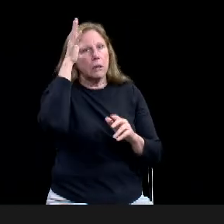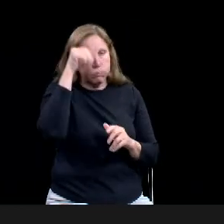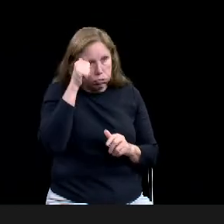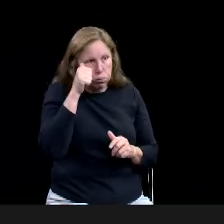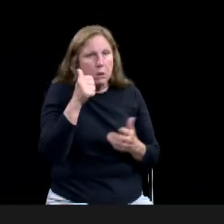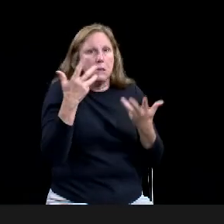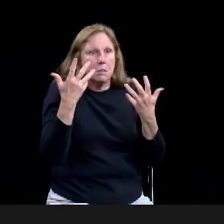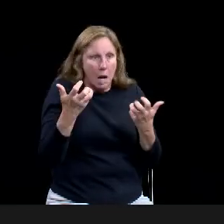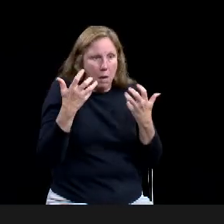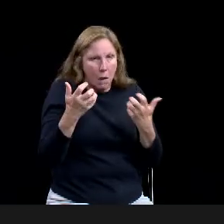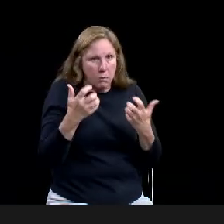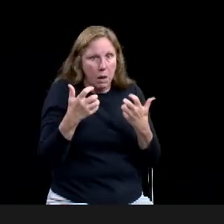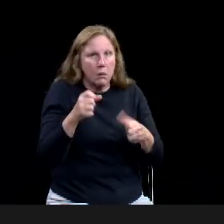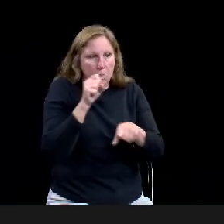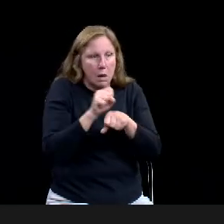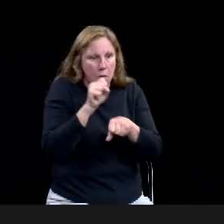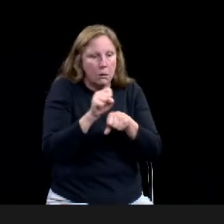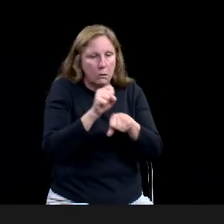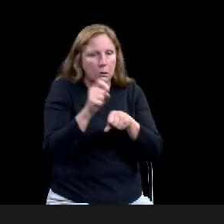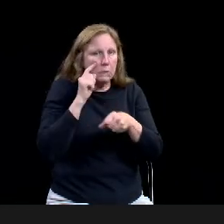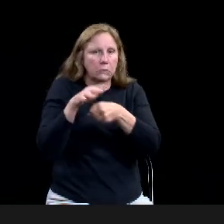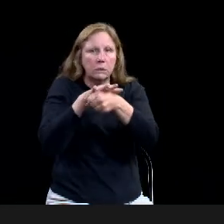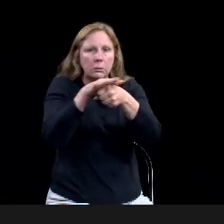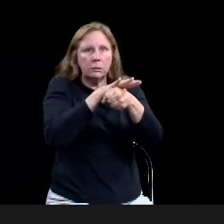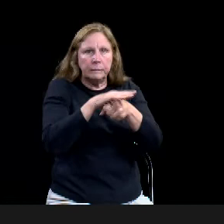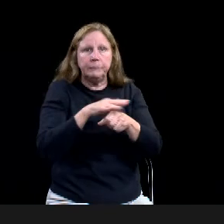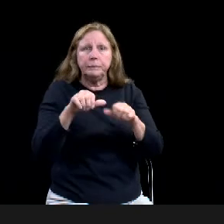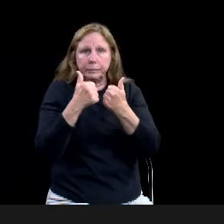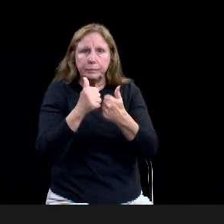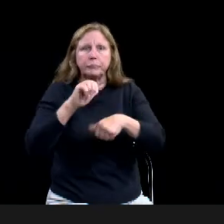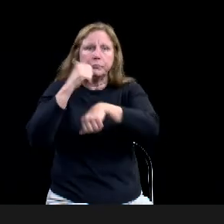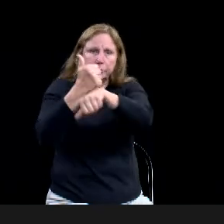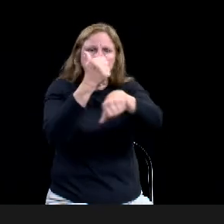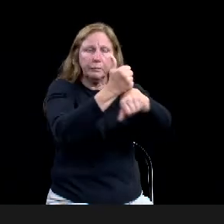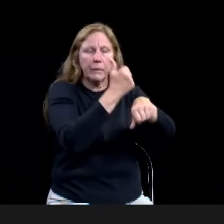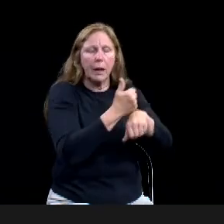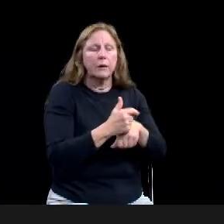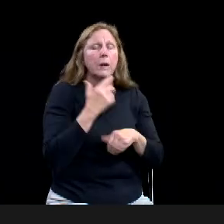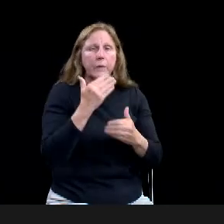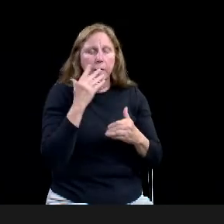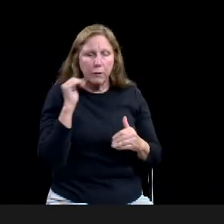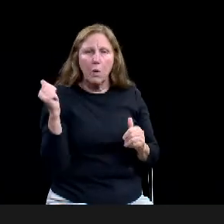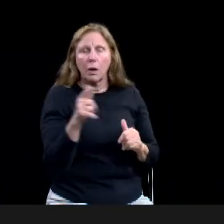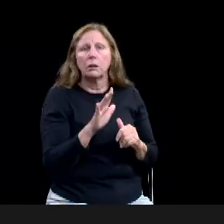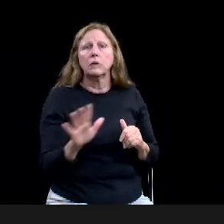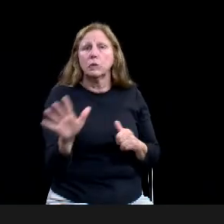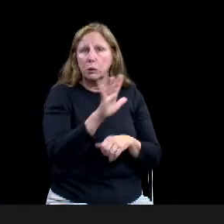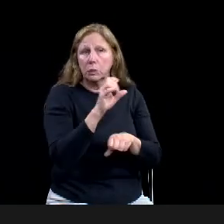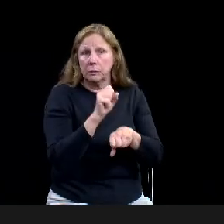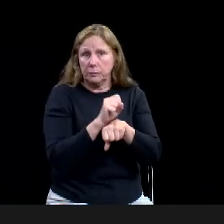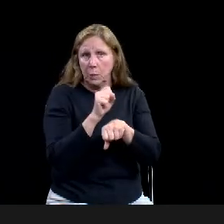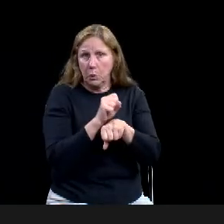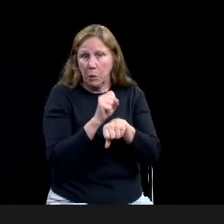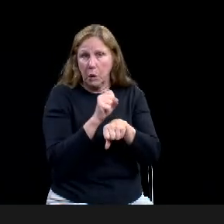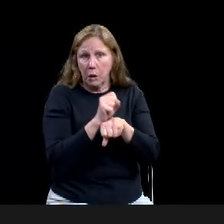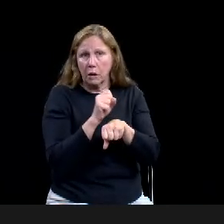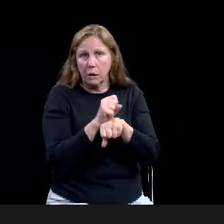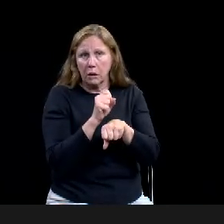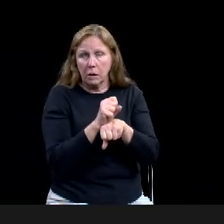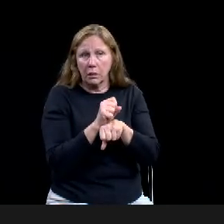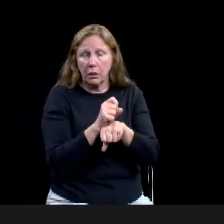work, uh, that does that, that volunteers and, uh, really the feedback is just tremendous at all these meetings. Um,